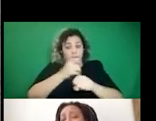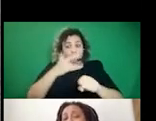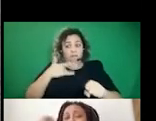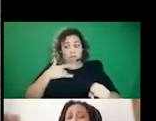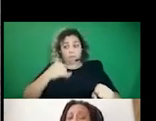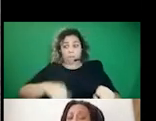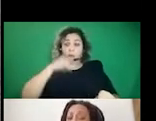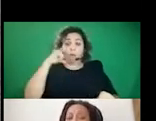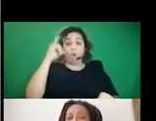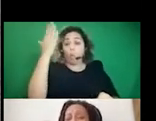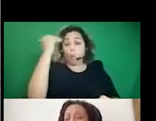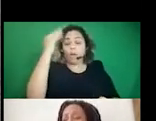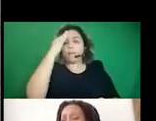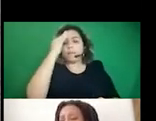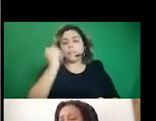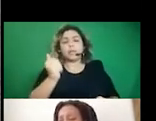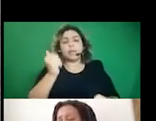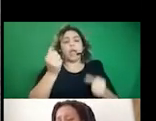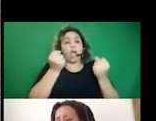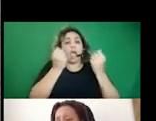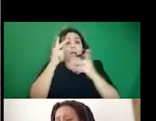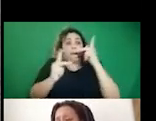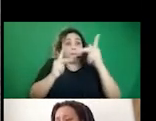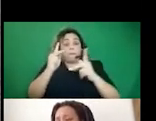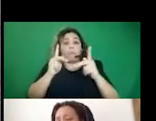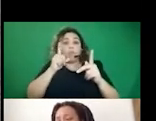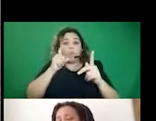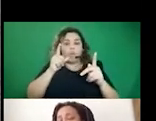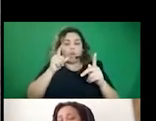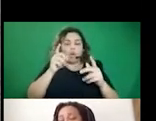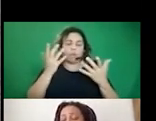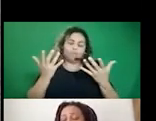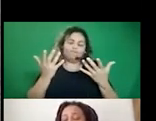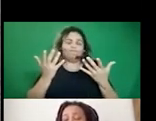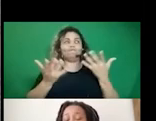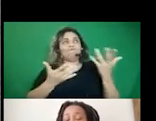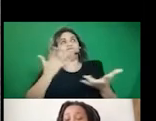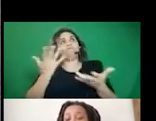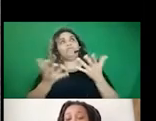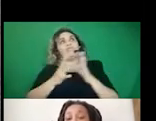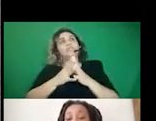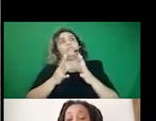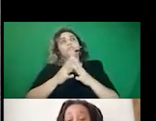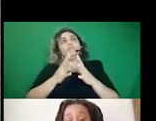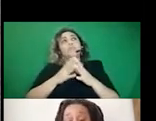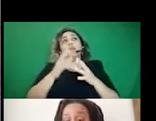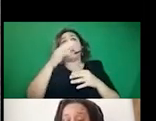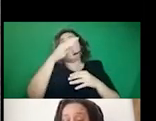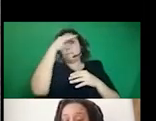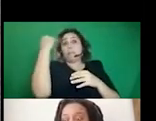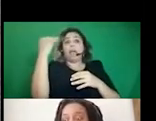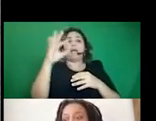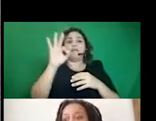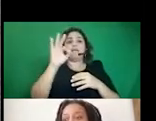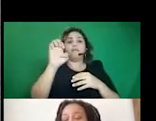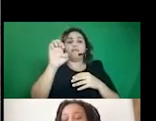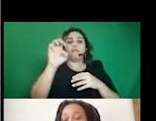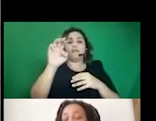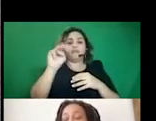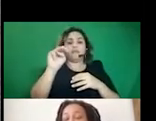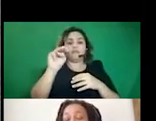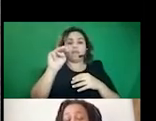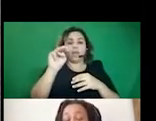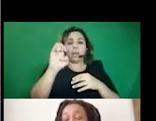a number of people, um, uh, of black feminists actually like